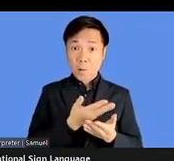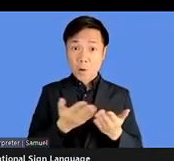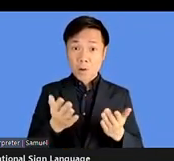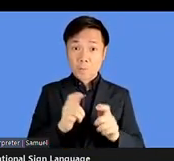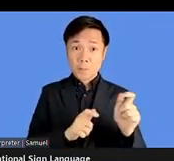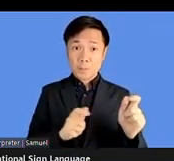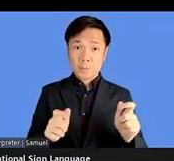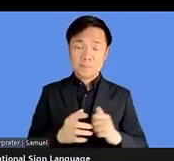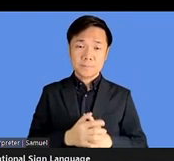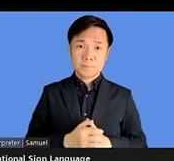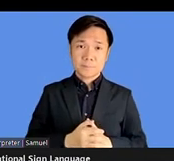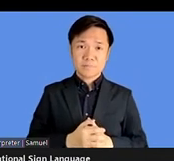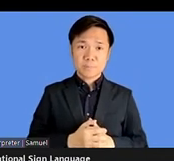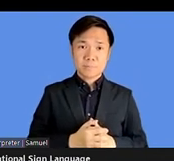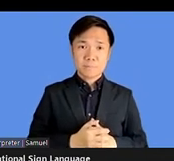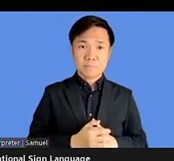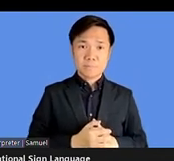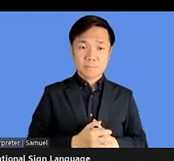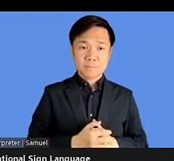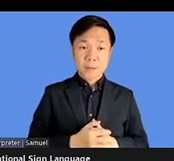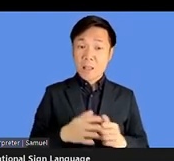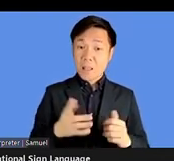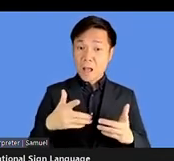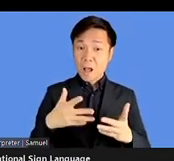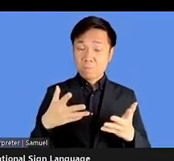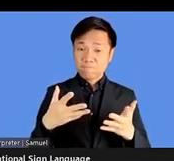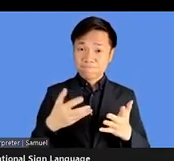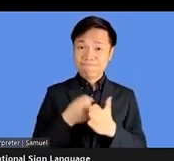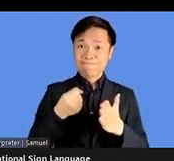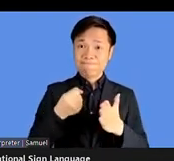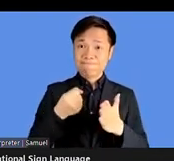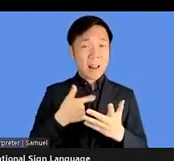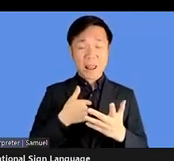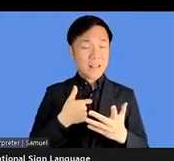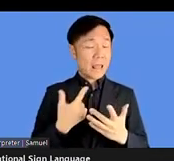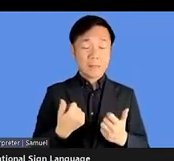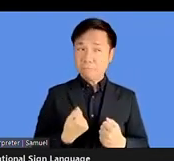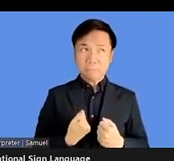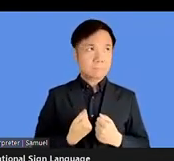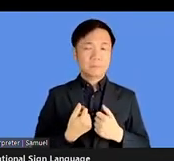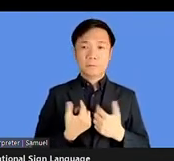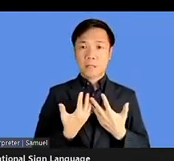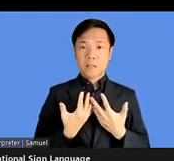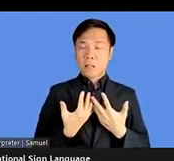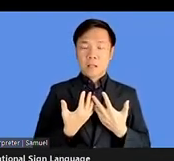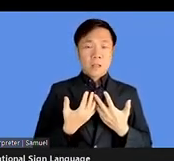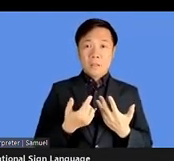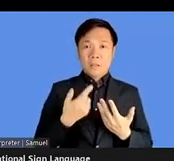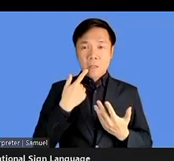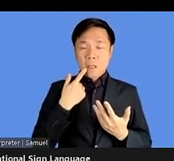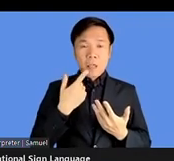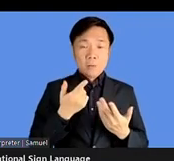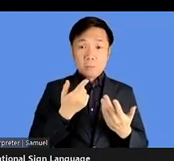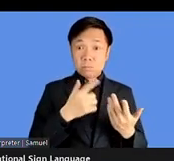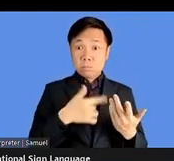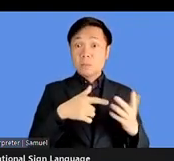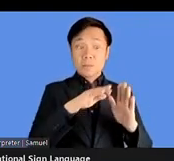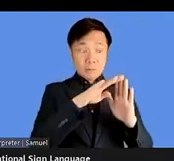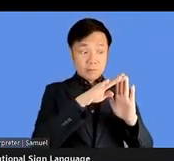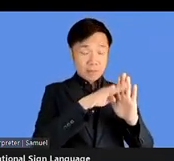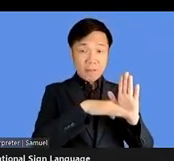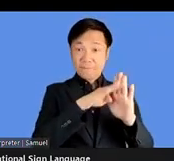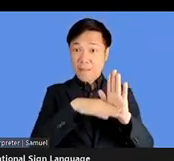are impacted by a lack of, uh, accessibility measures being put on place